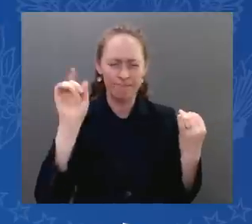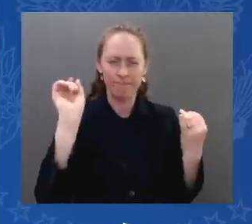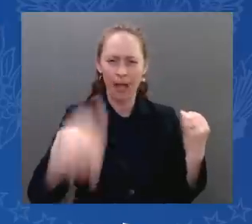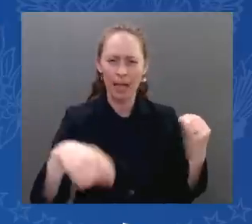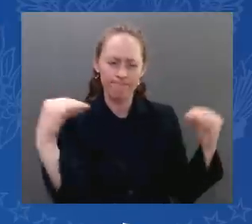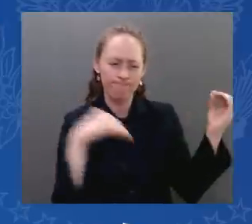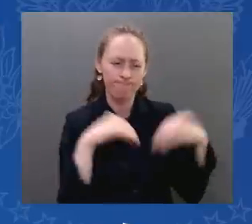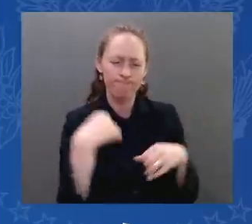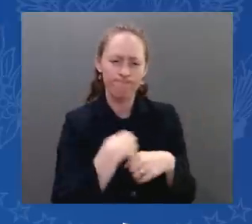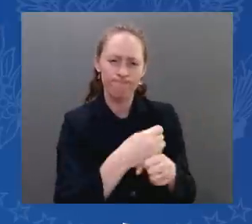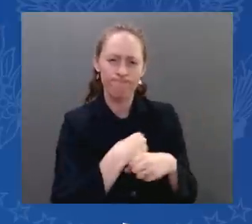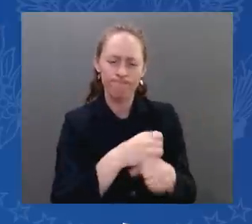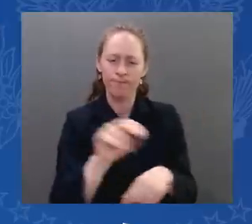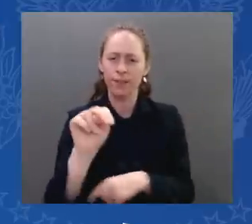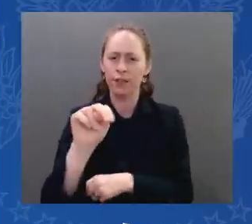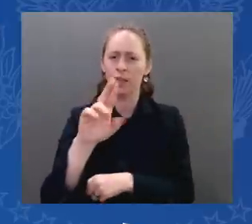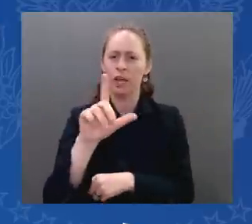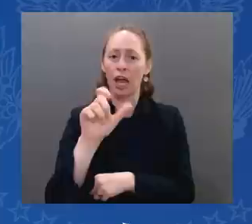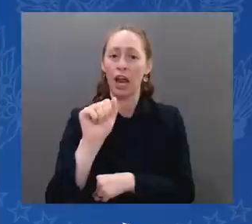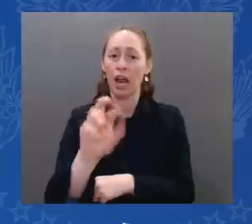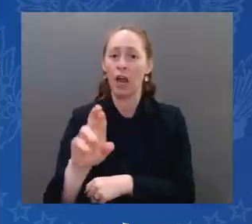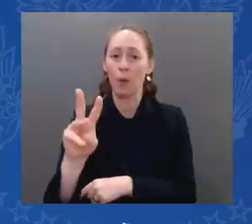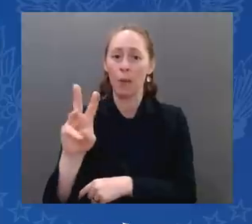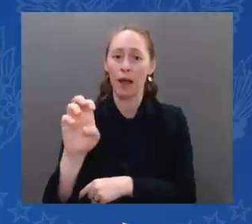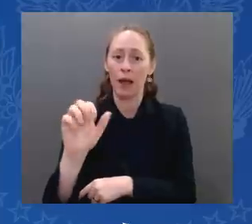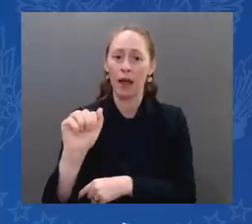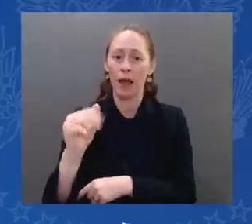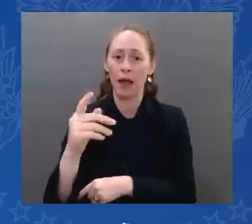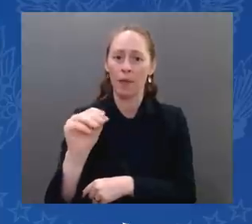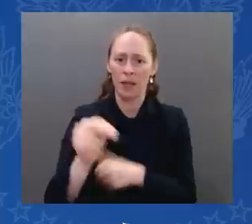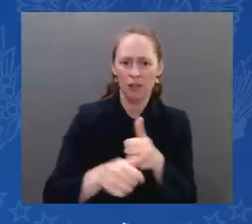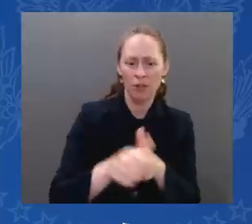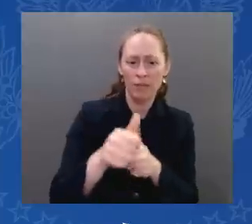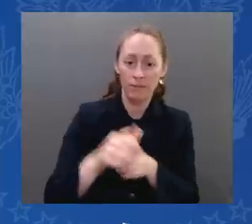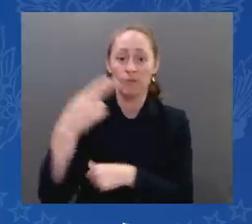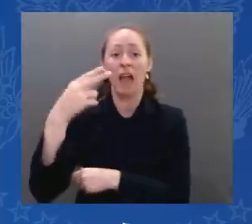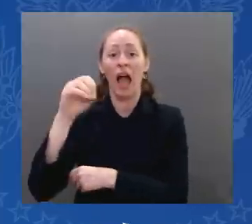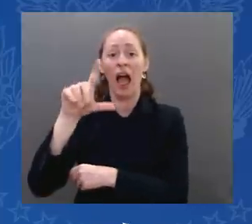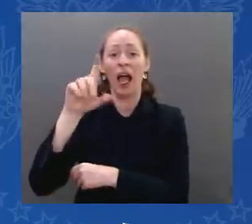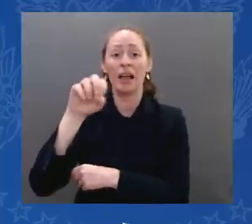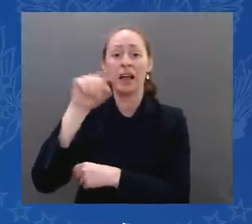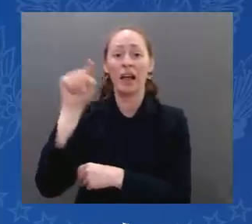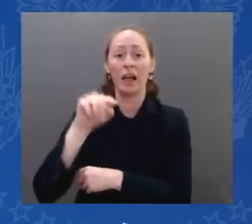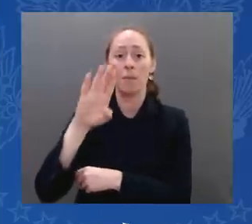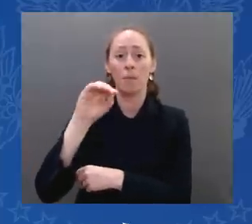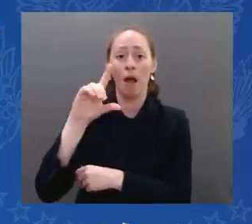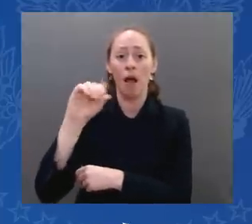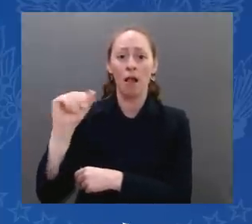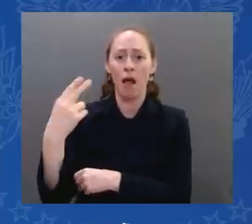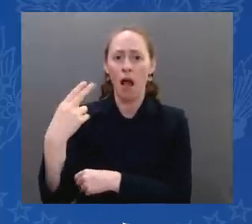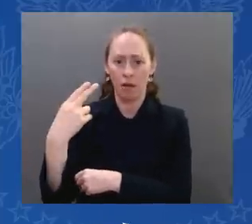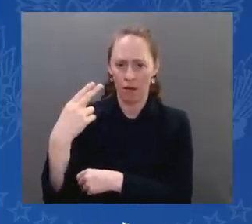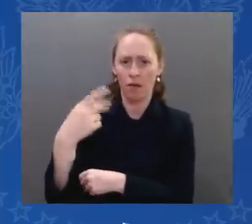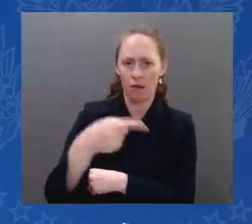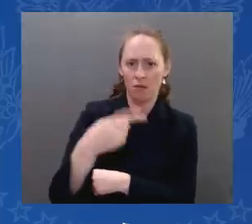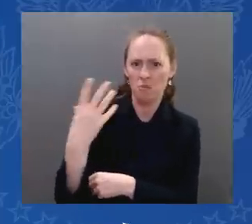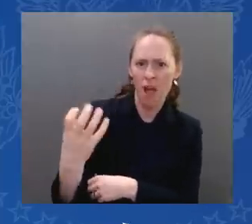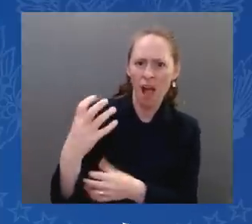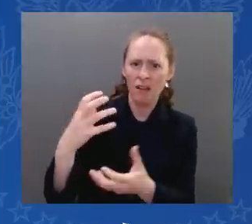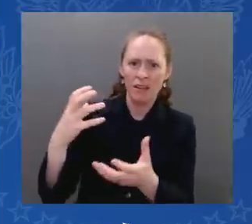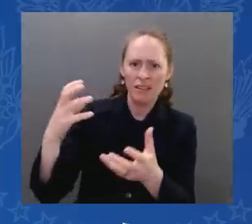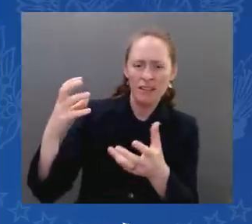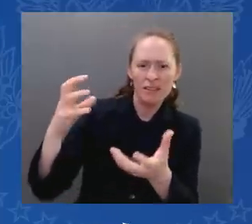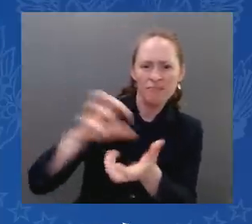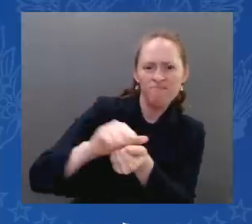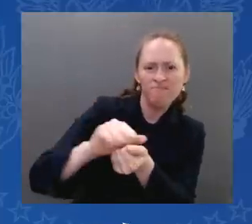bombers. They want to destroy the only Jewish state in the world. We will never